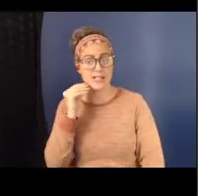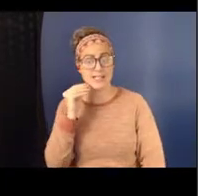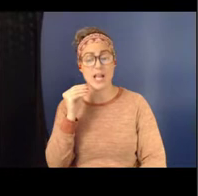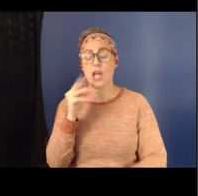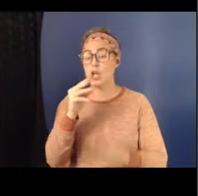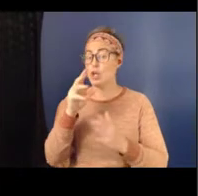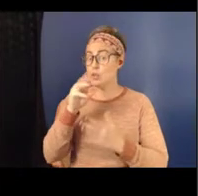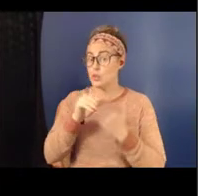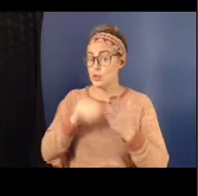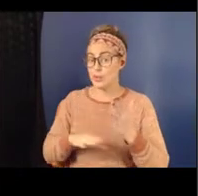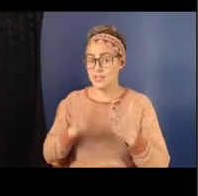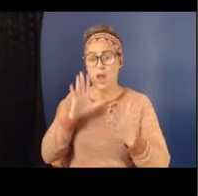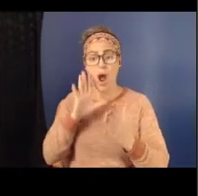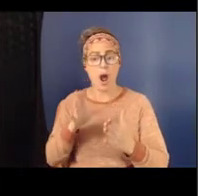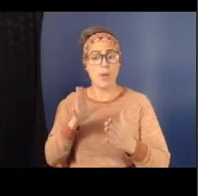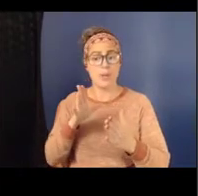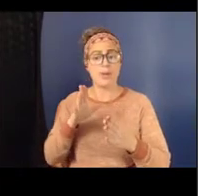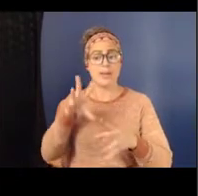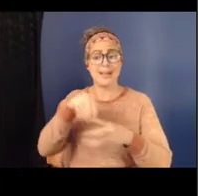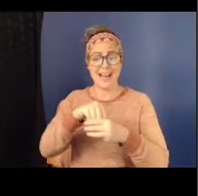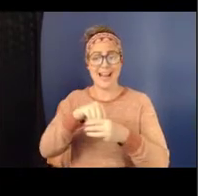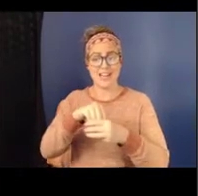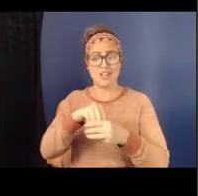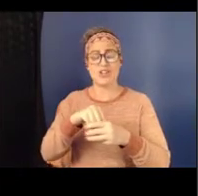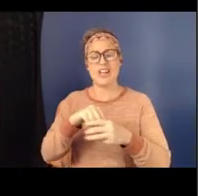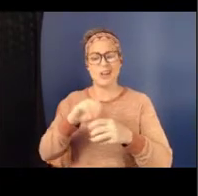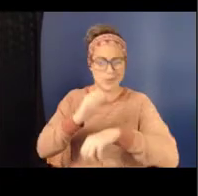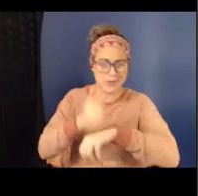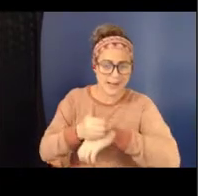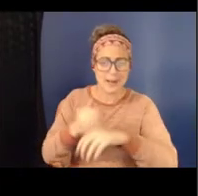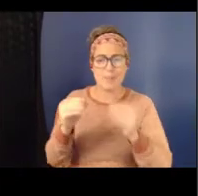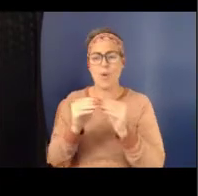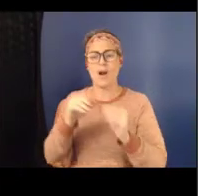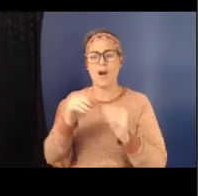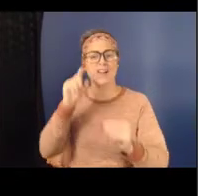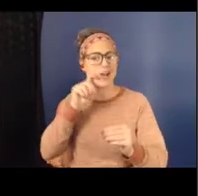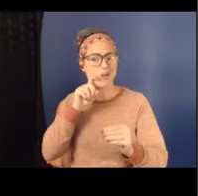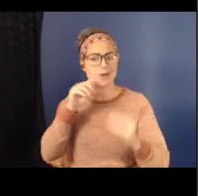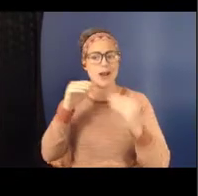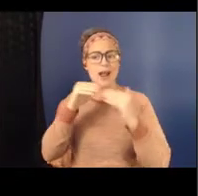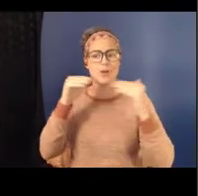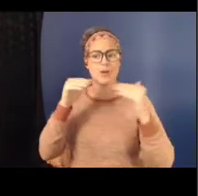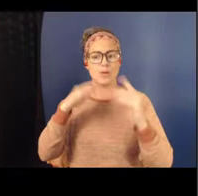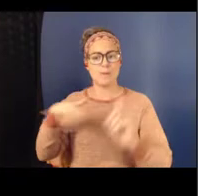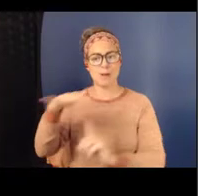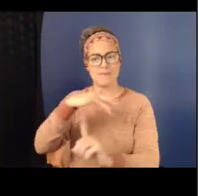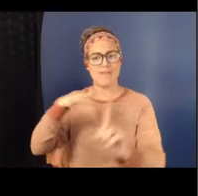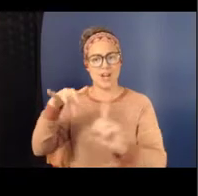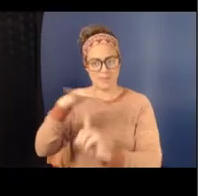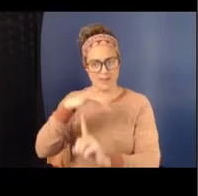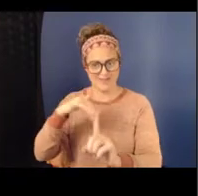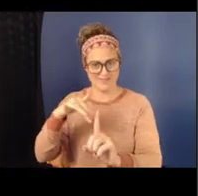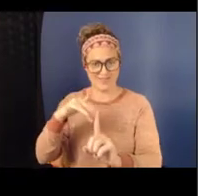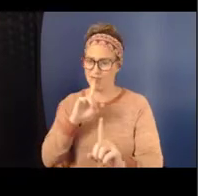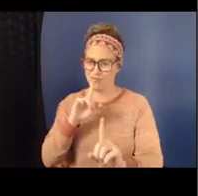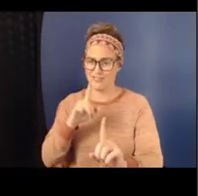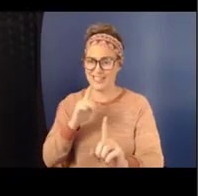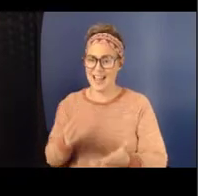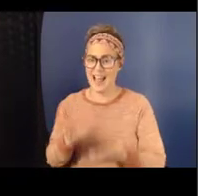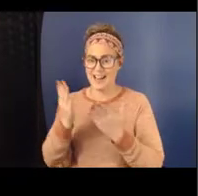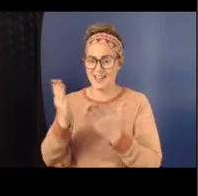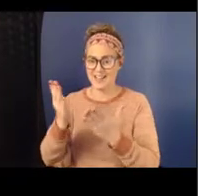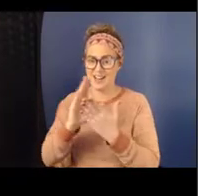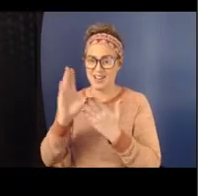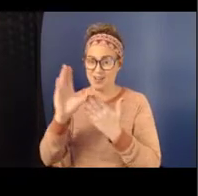gender-equitable learning environment. So, this, I highly recommend it, by the way, and we used this curriculum in a